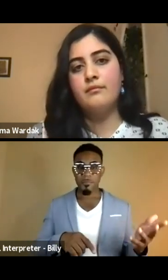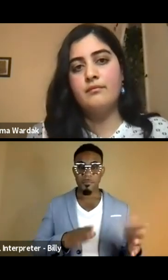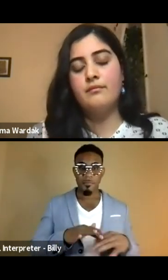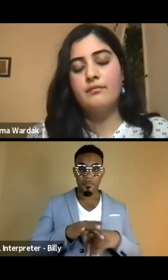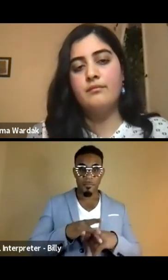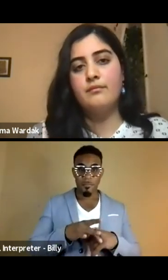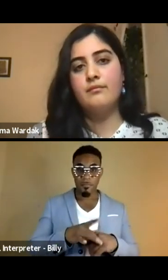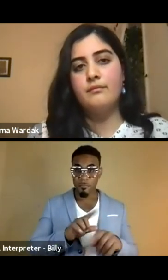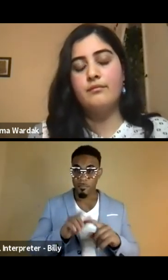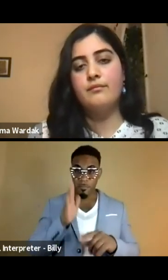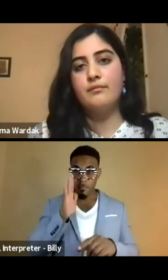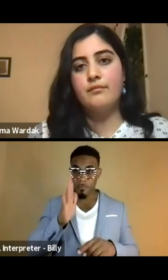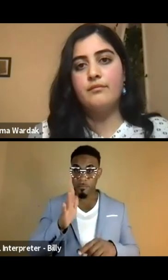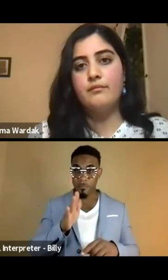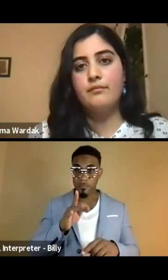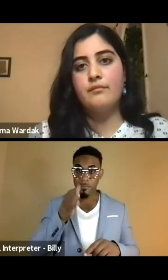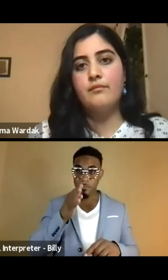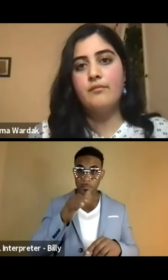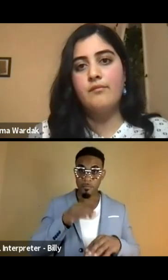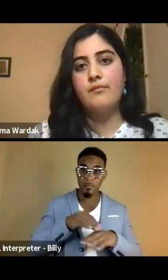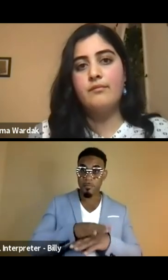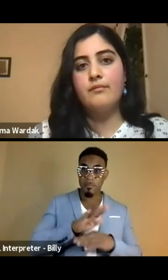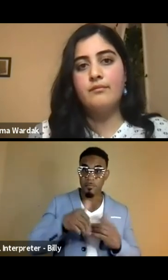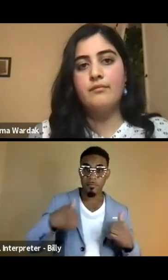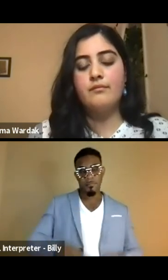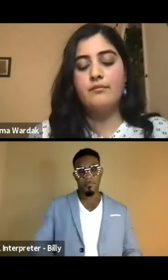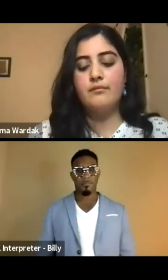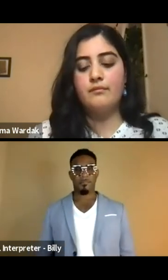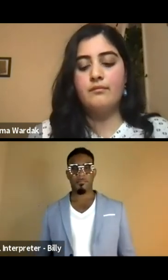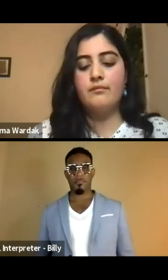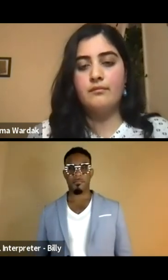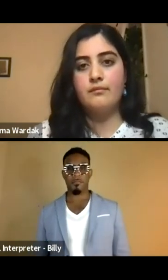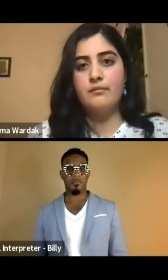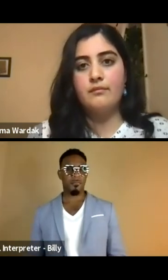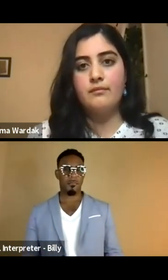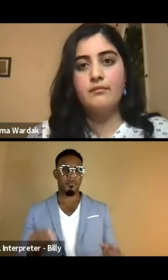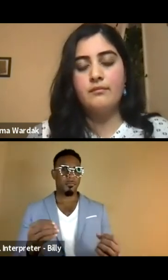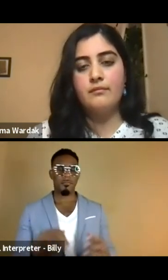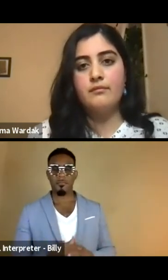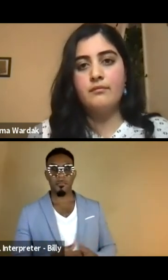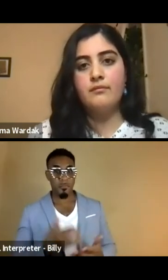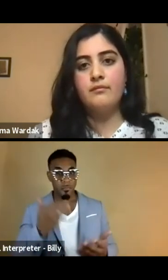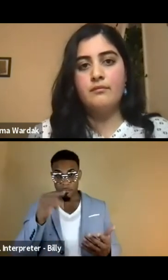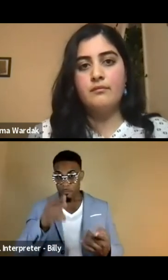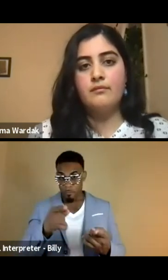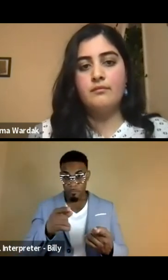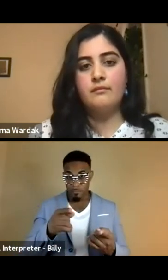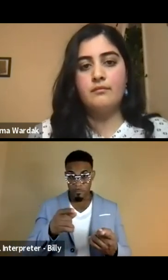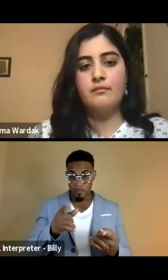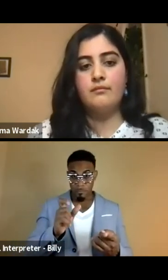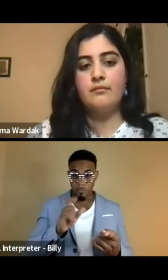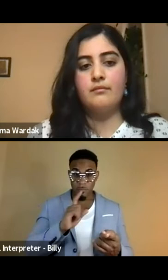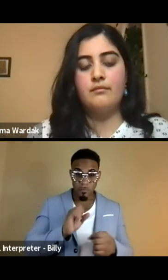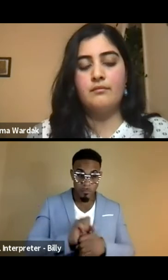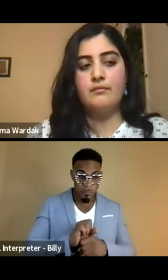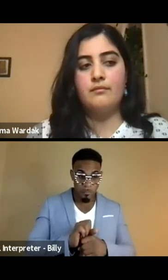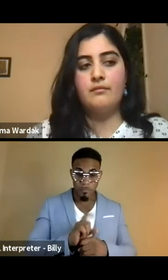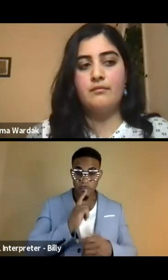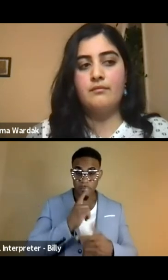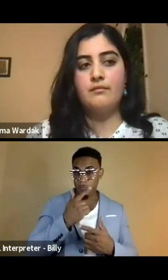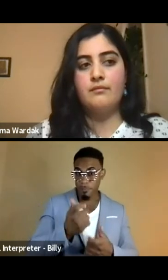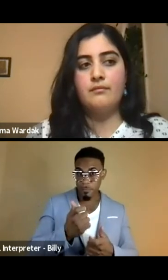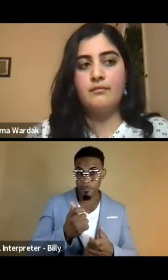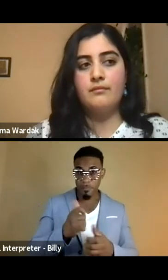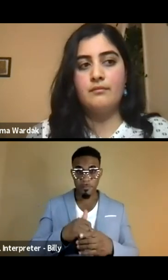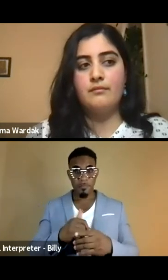on earth. And it's going to eventually affect all of us. Um, so if, if you were to really be interested